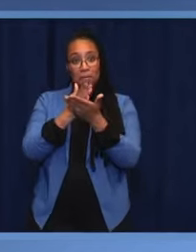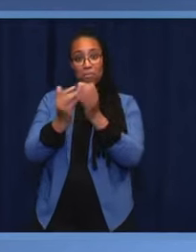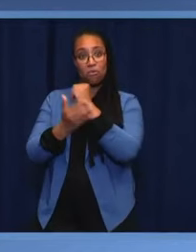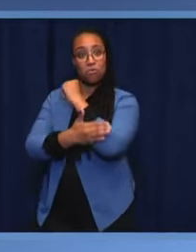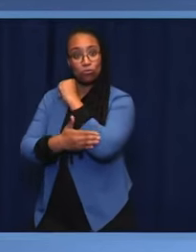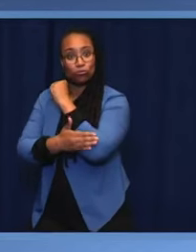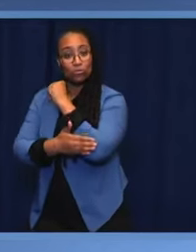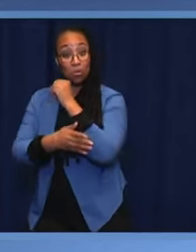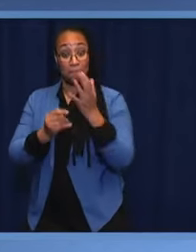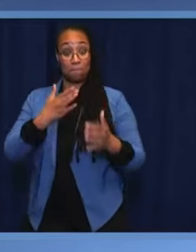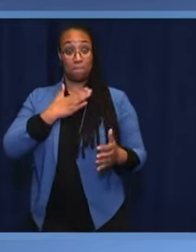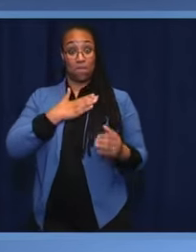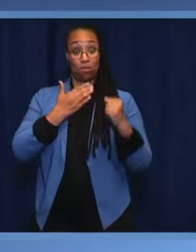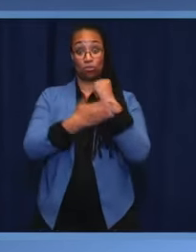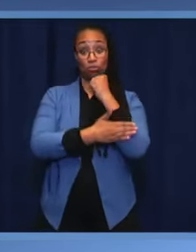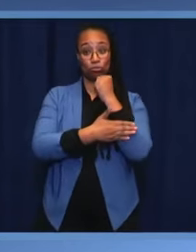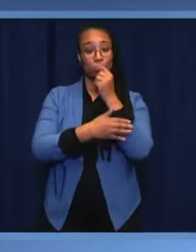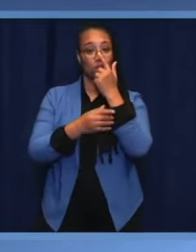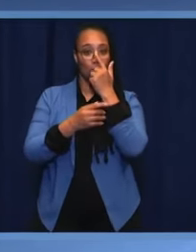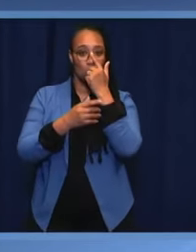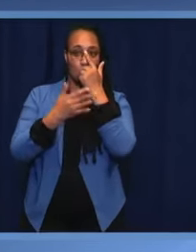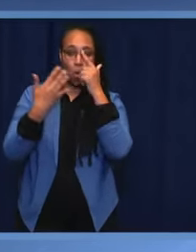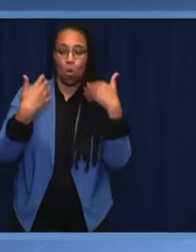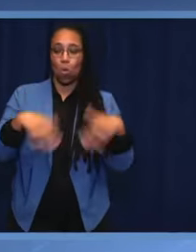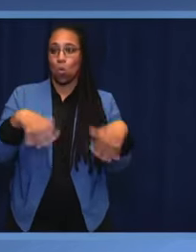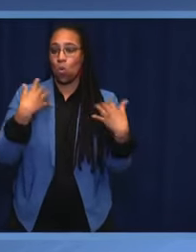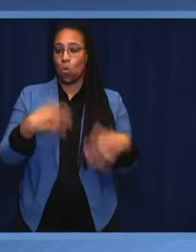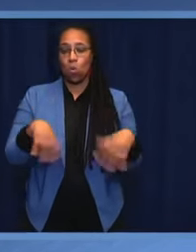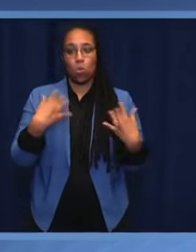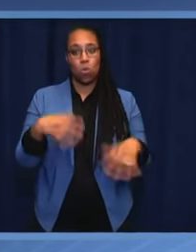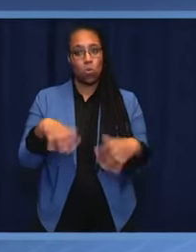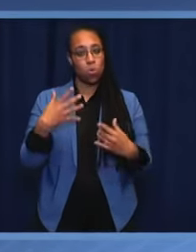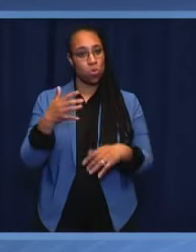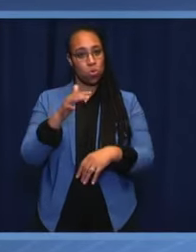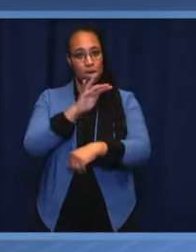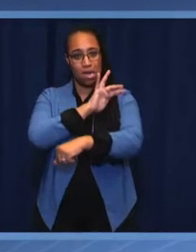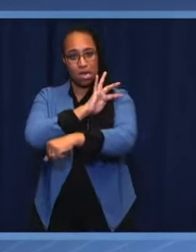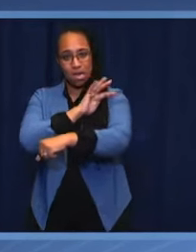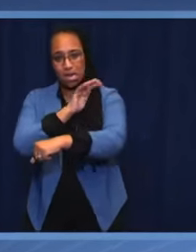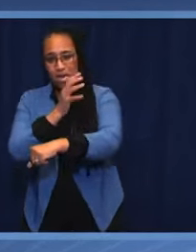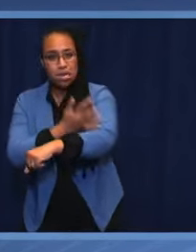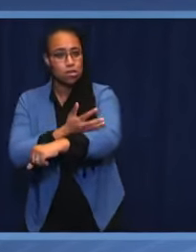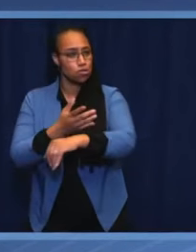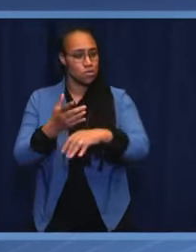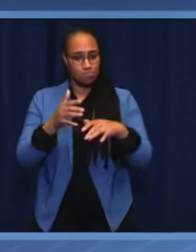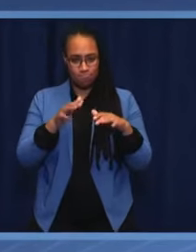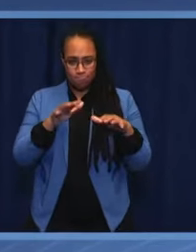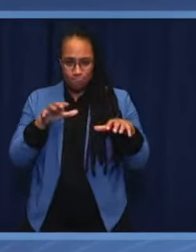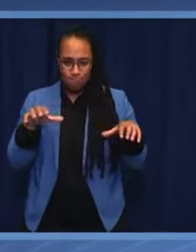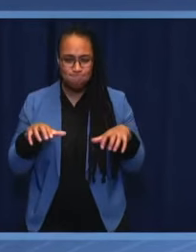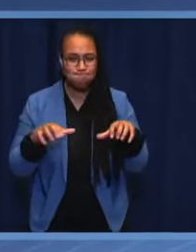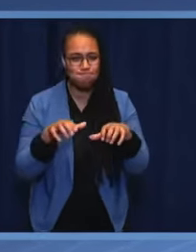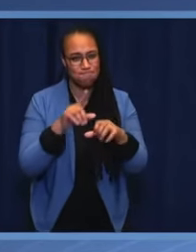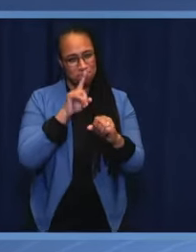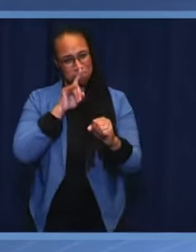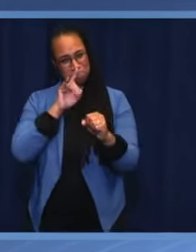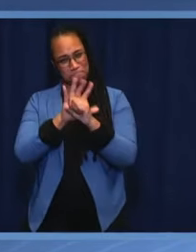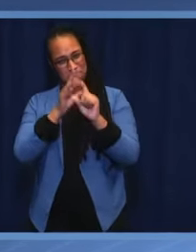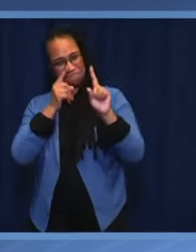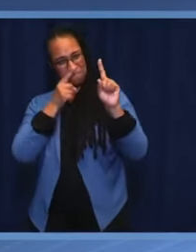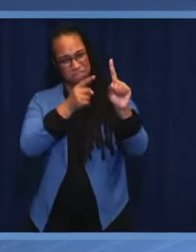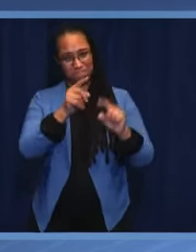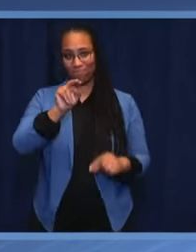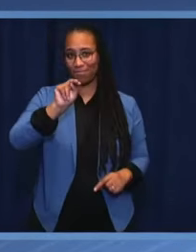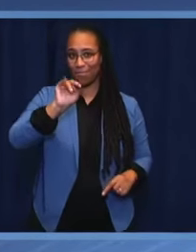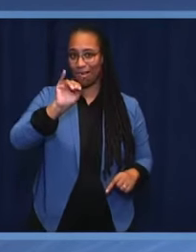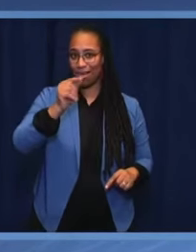has been an irrepressible wave, which is the result of the energy of committed activists and citizens driven by an inflexible resolve, which has